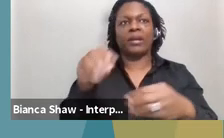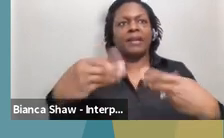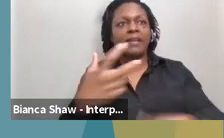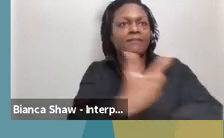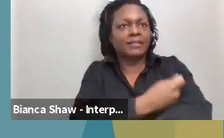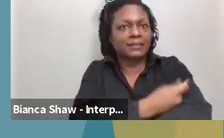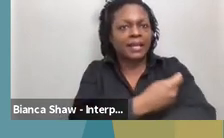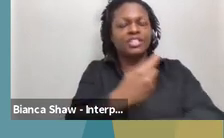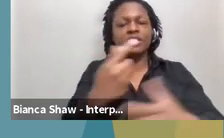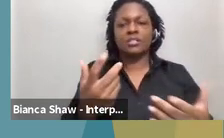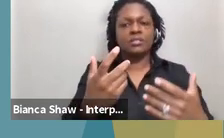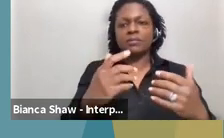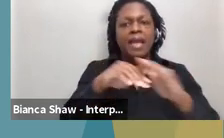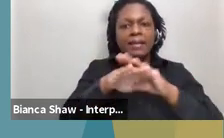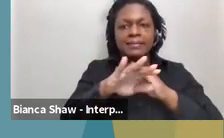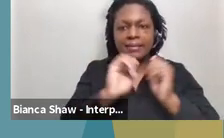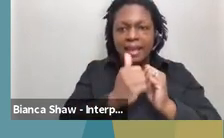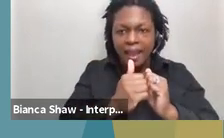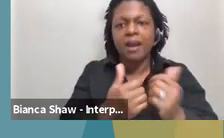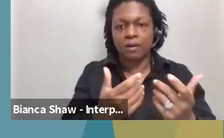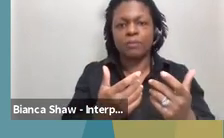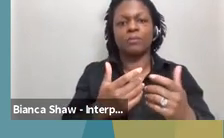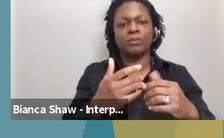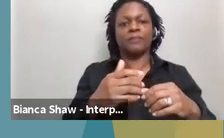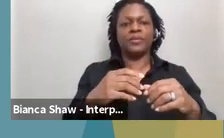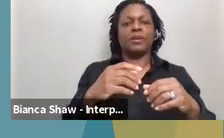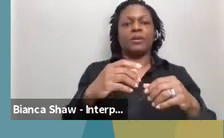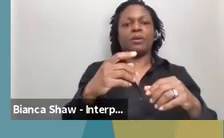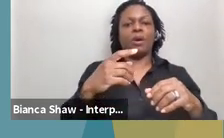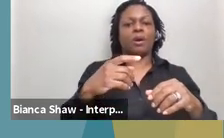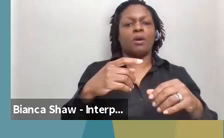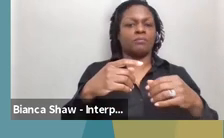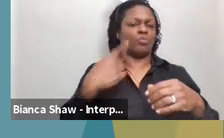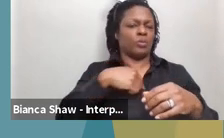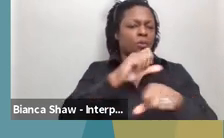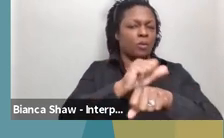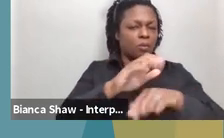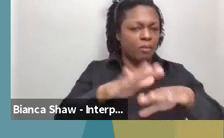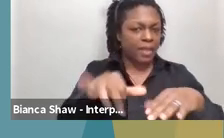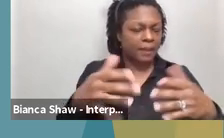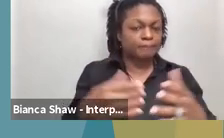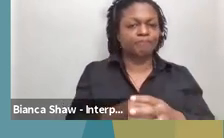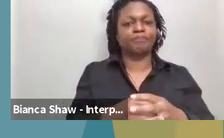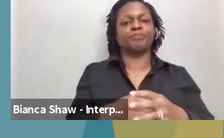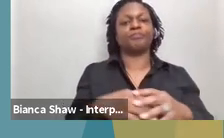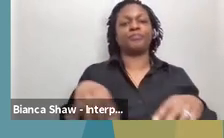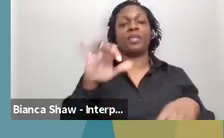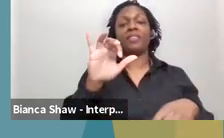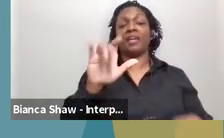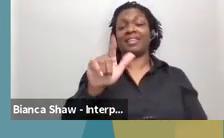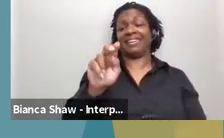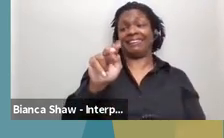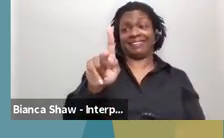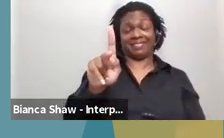Uh, in addition, we did add a COVID-19 link on our website, uh, which can be found right at the top. And that information was